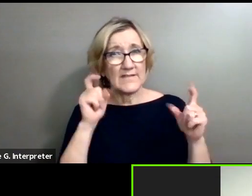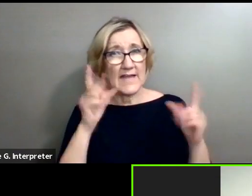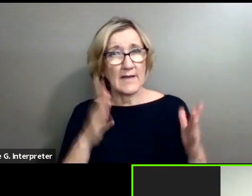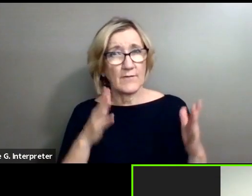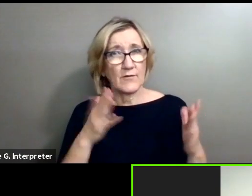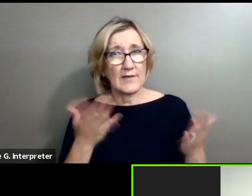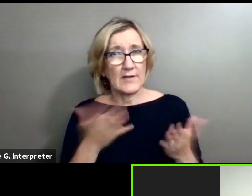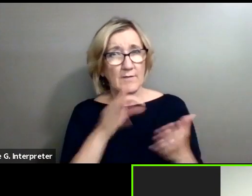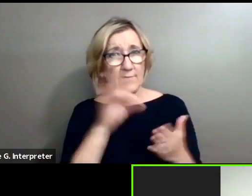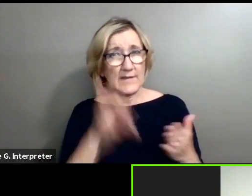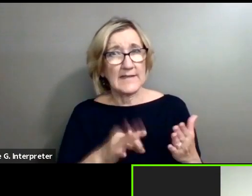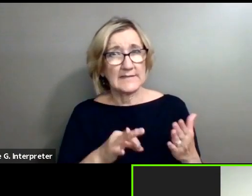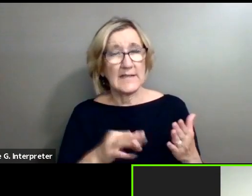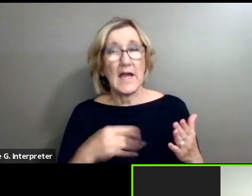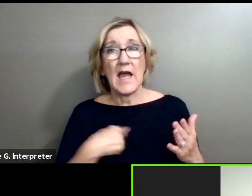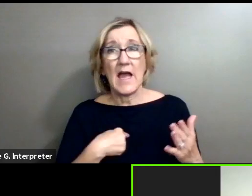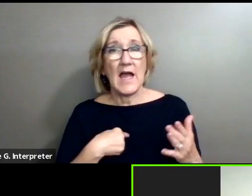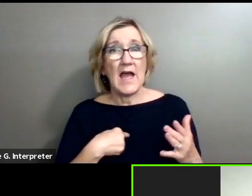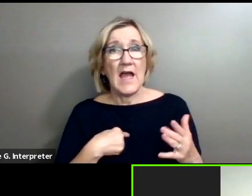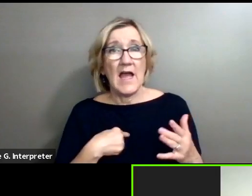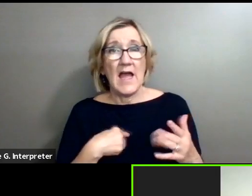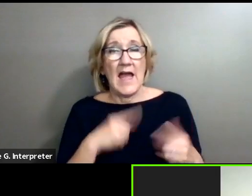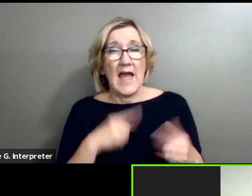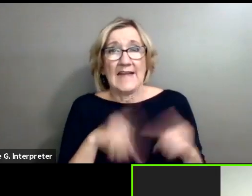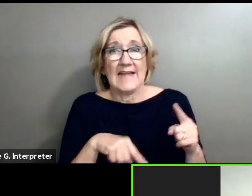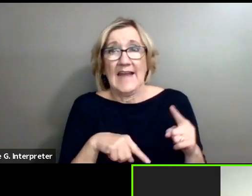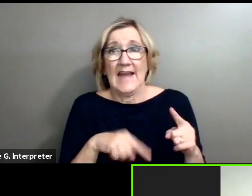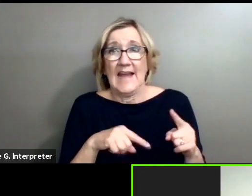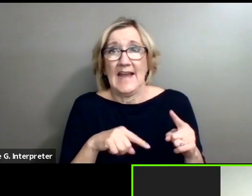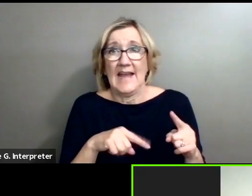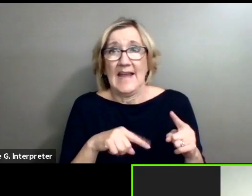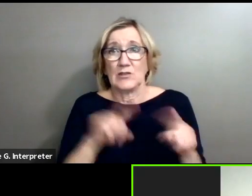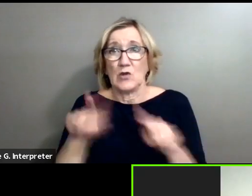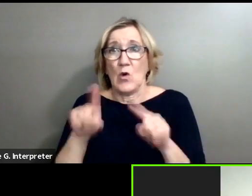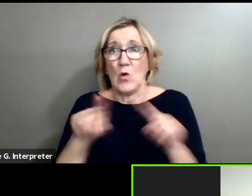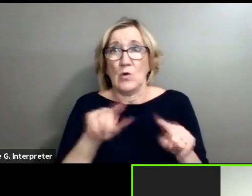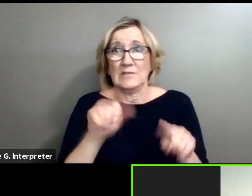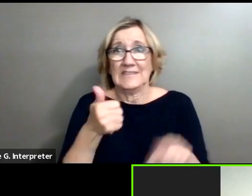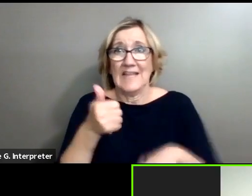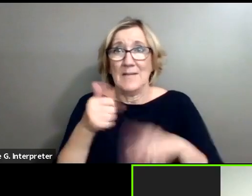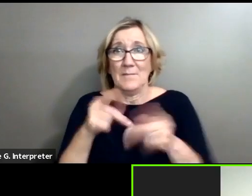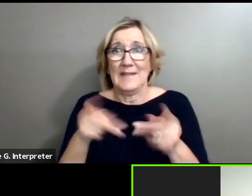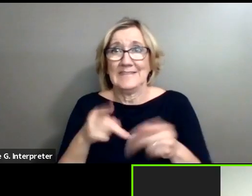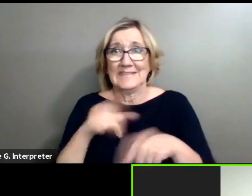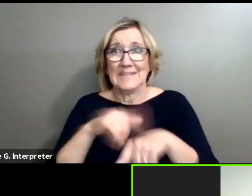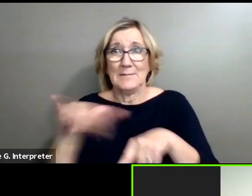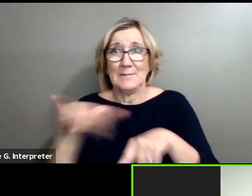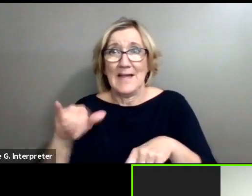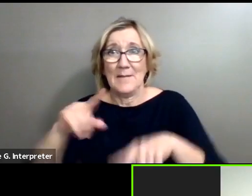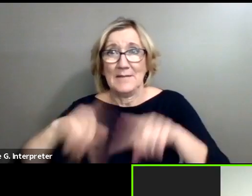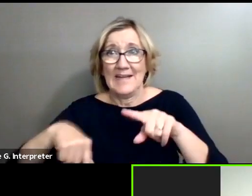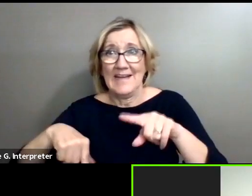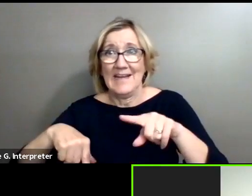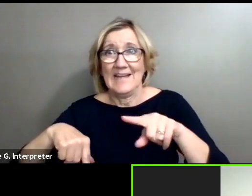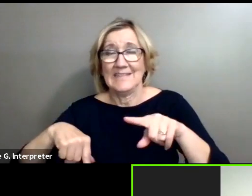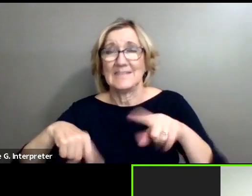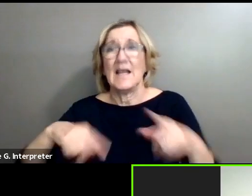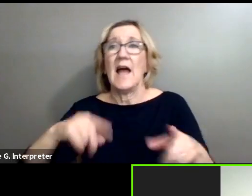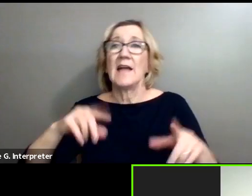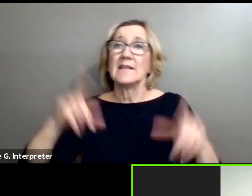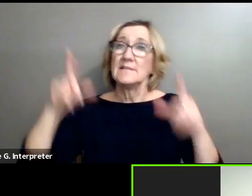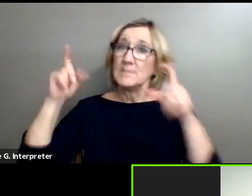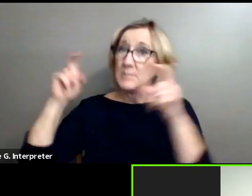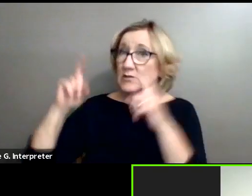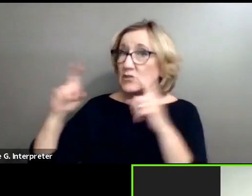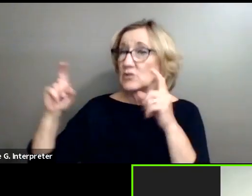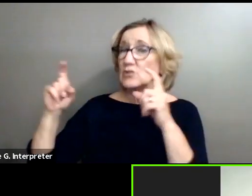is that I can't be in 10 places at once, you know? So I can be taking photos of an event